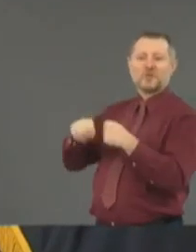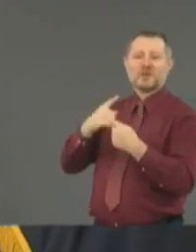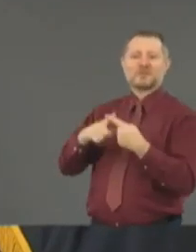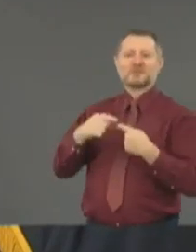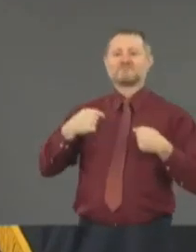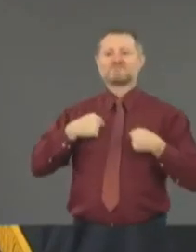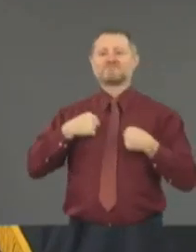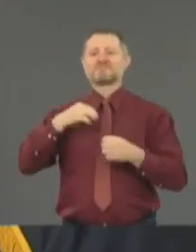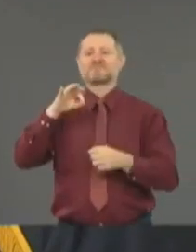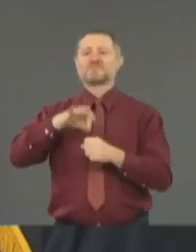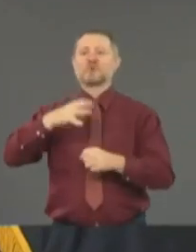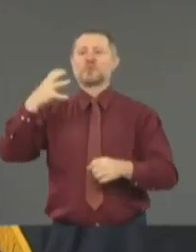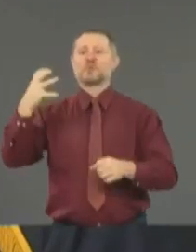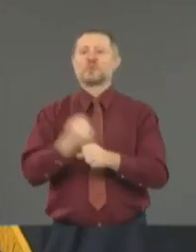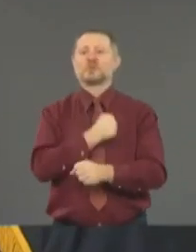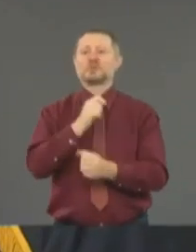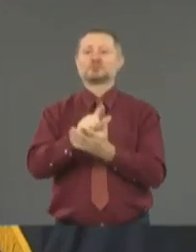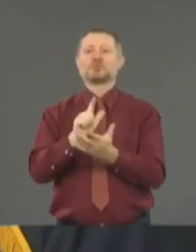my father and mother.